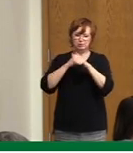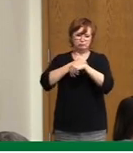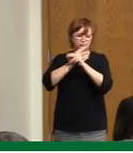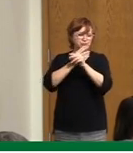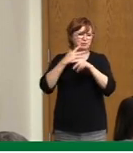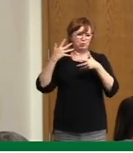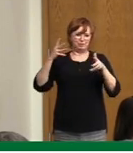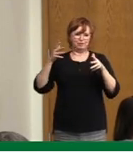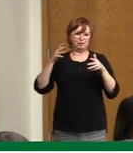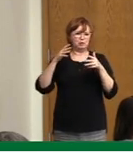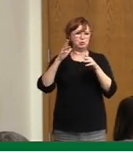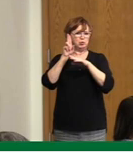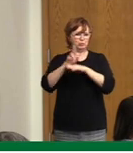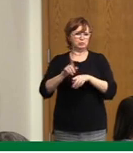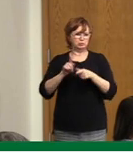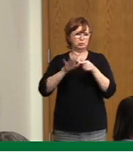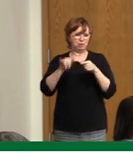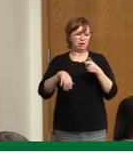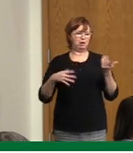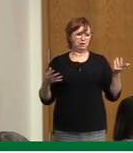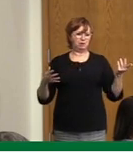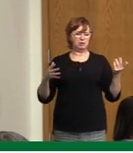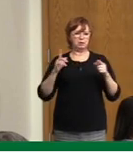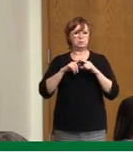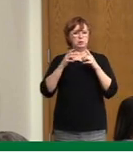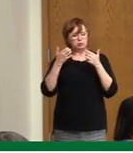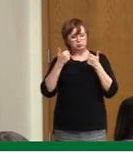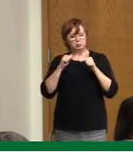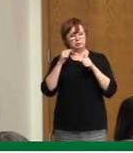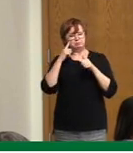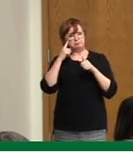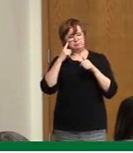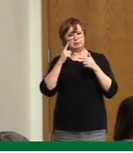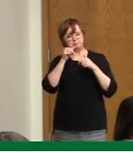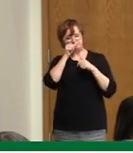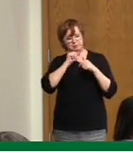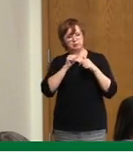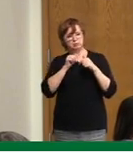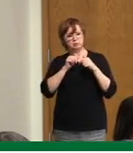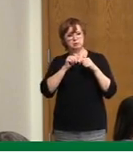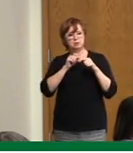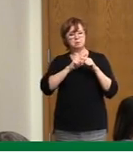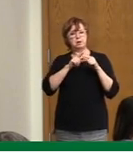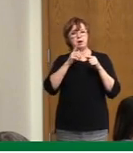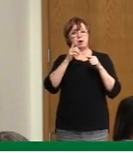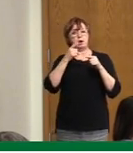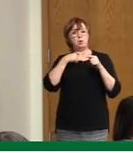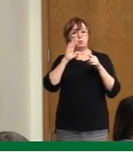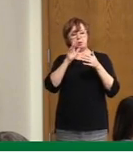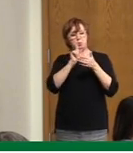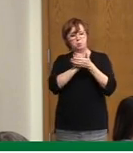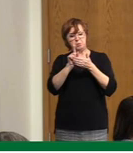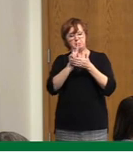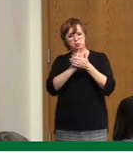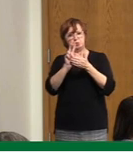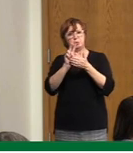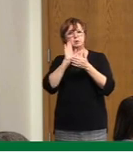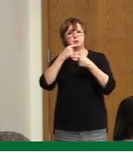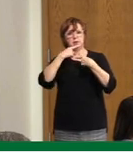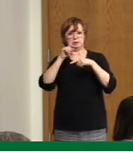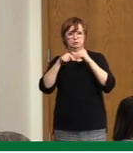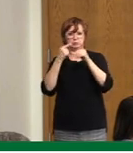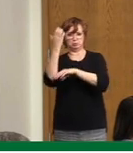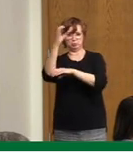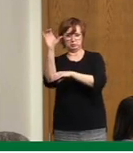we'll have to see what further recommendations we can give in a week or two about Christmas and the holidays. And then, of course, in